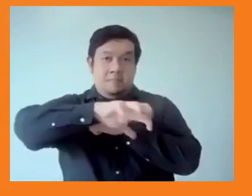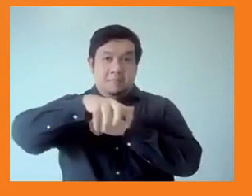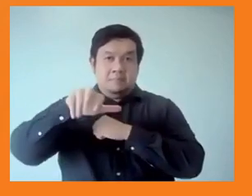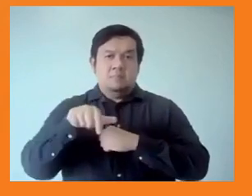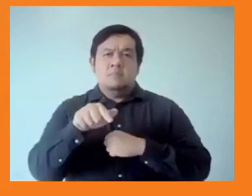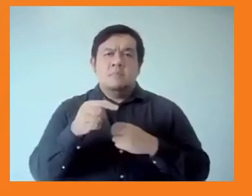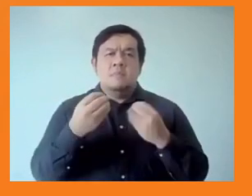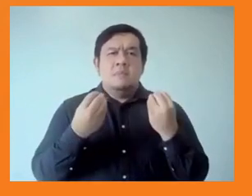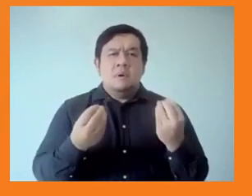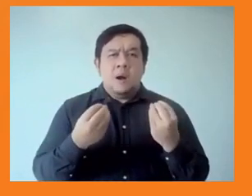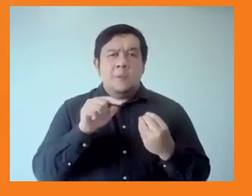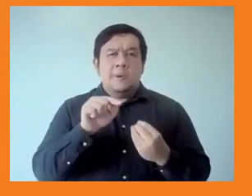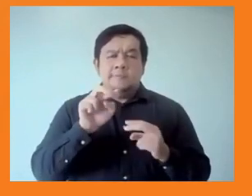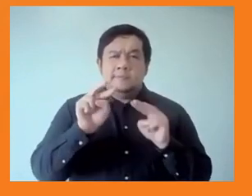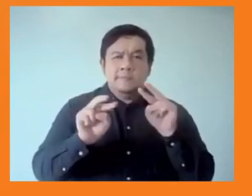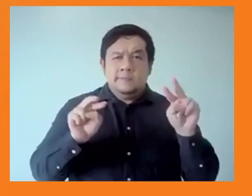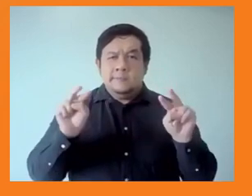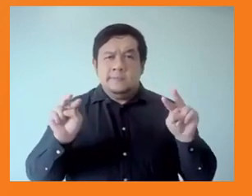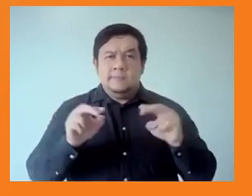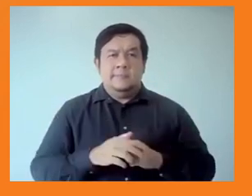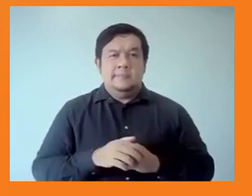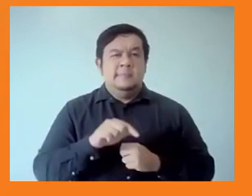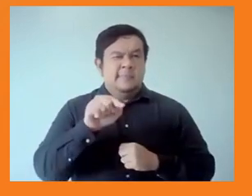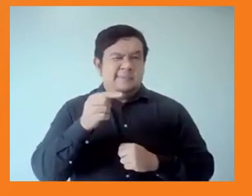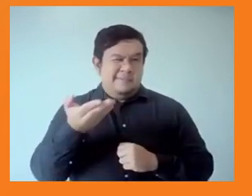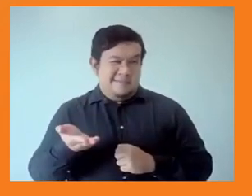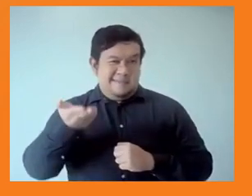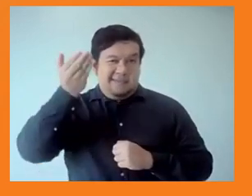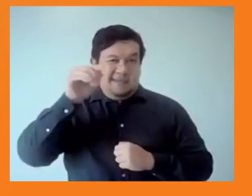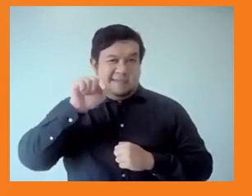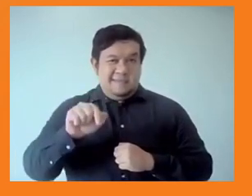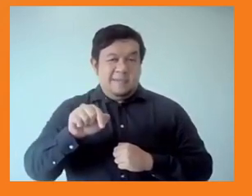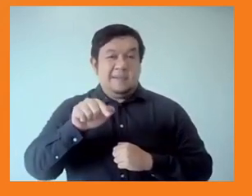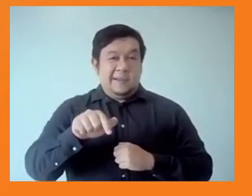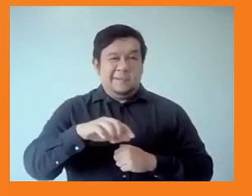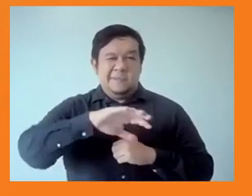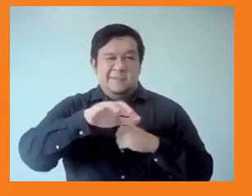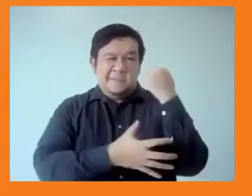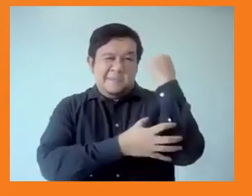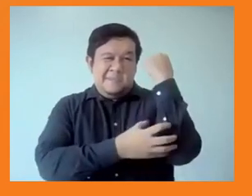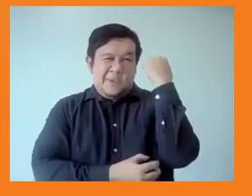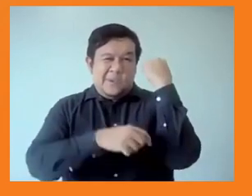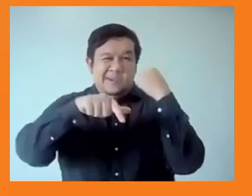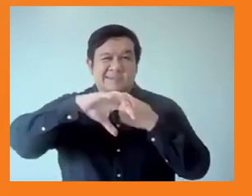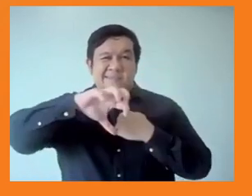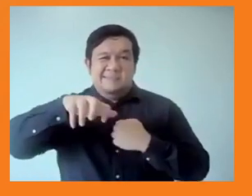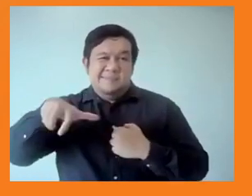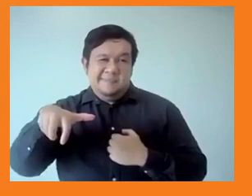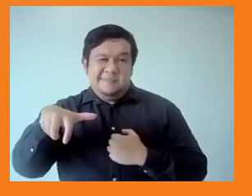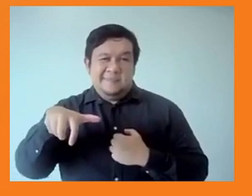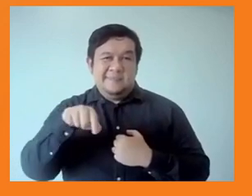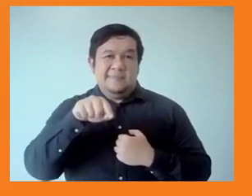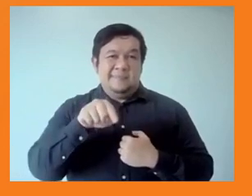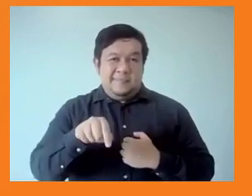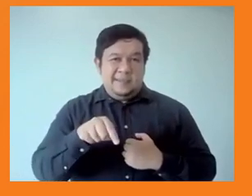countries for education and health and social protection in South and Southeast Asia, although interestingly, North and